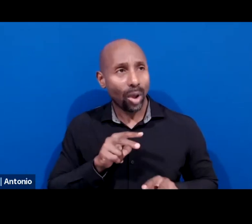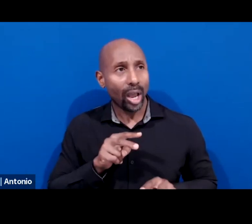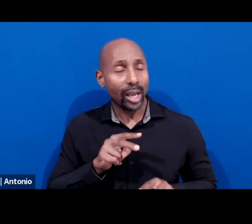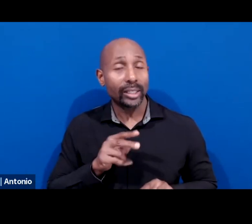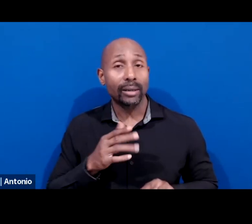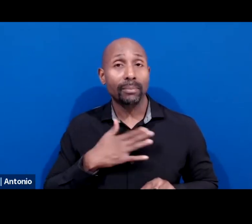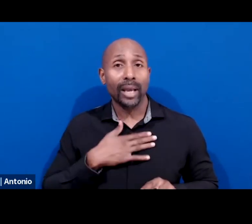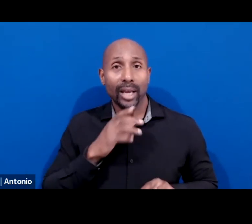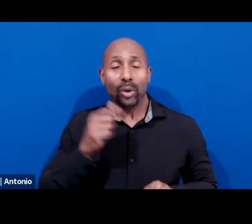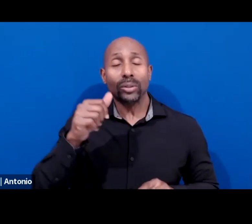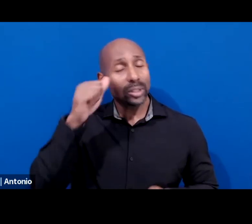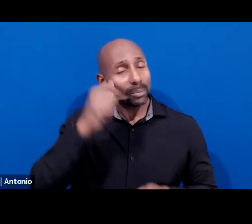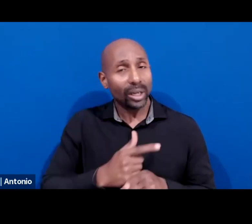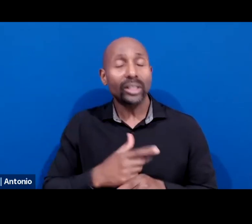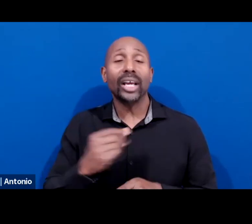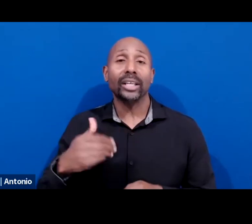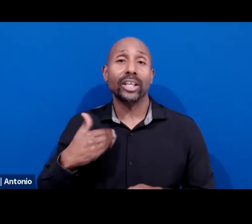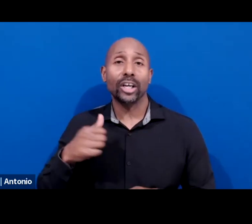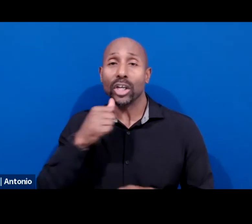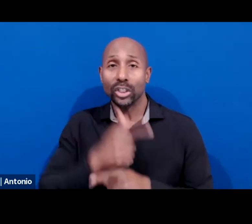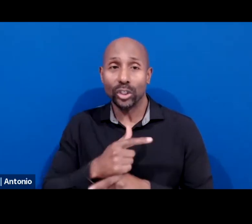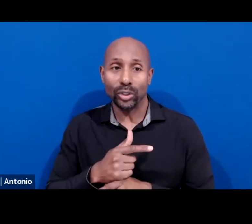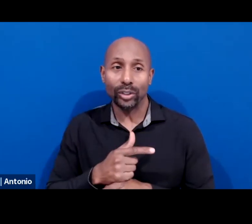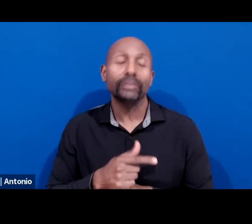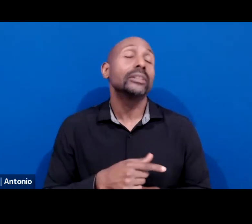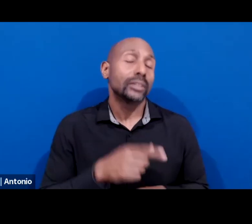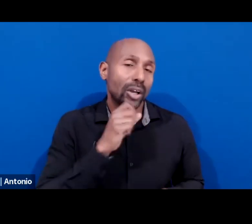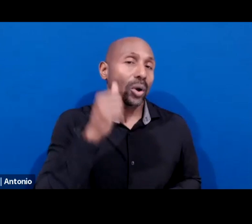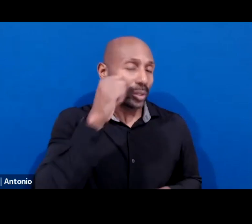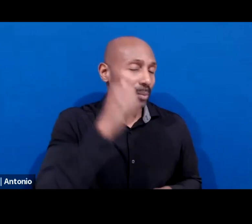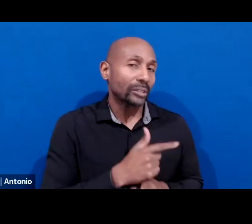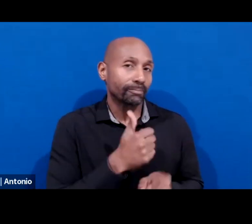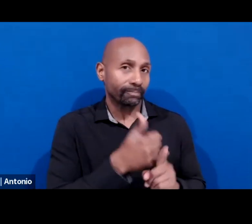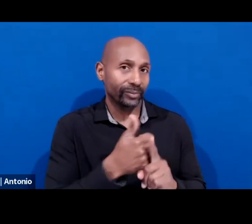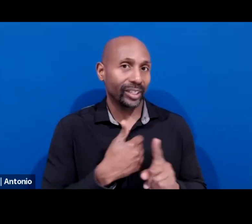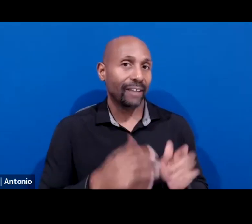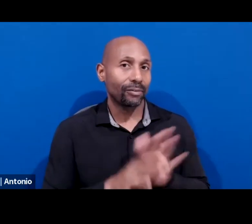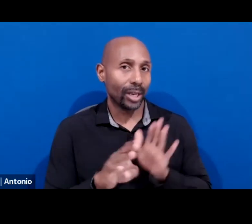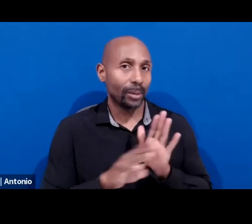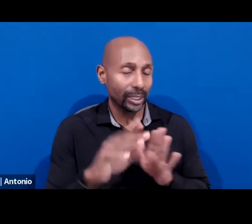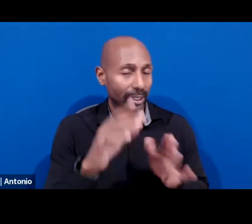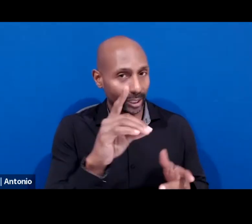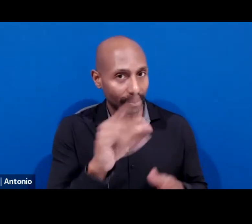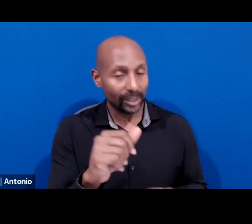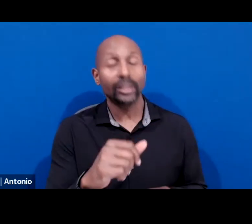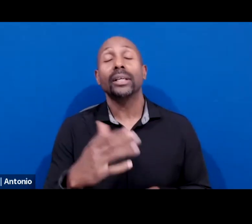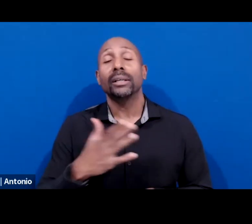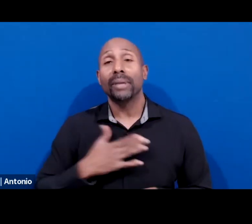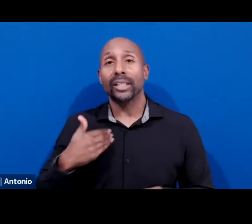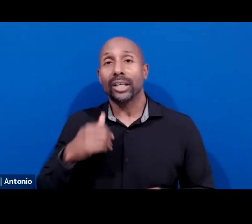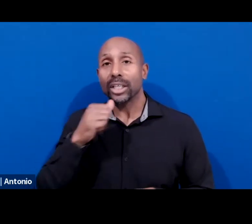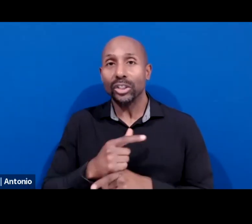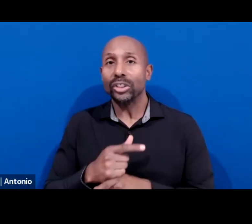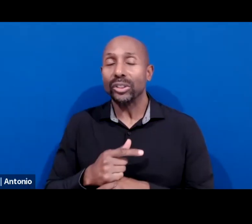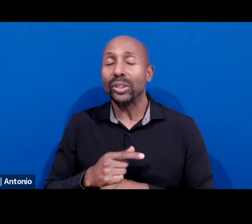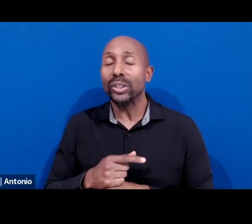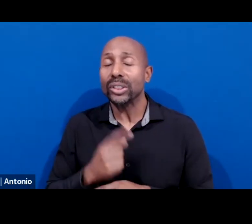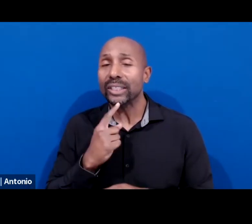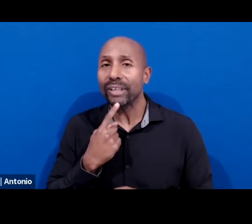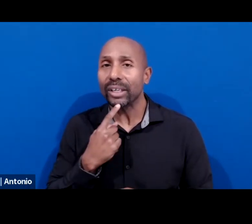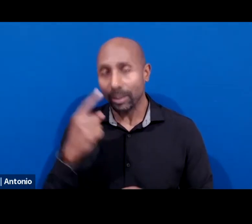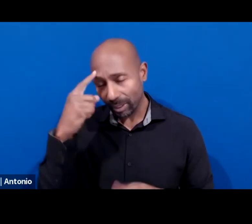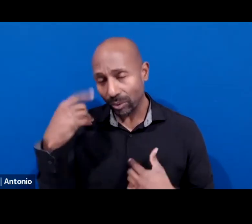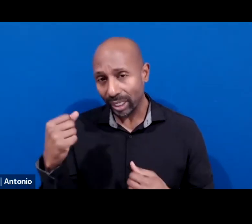sister. My older brother having developmental disabilities and my younger sister experiencing severe mental illness. And watching